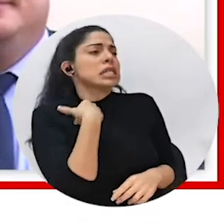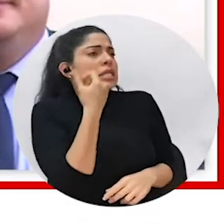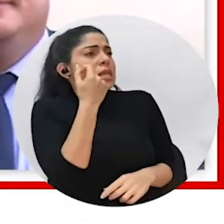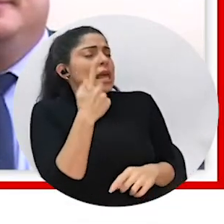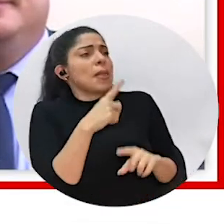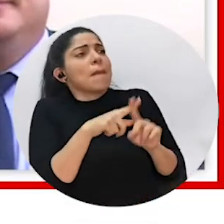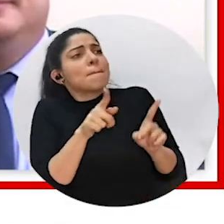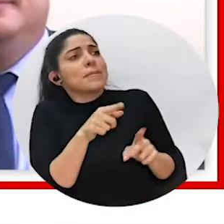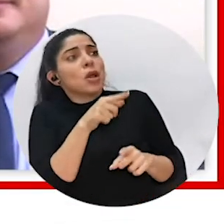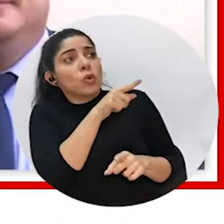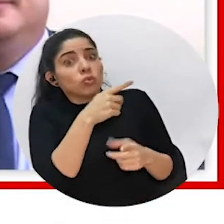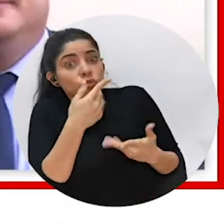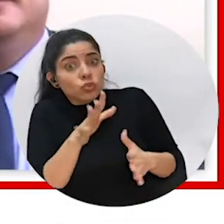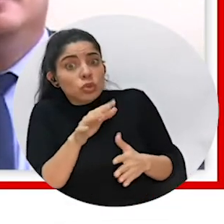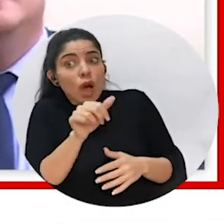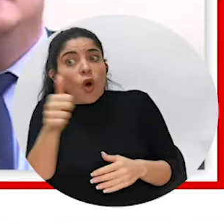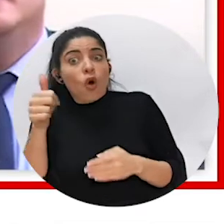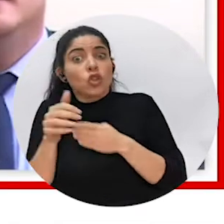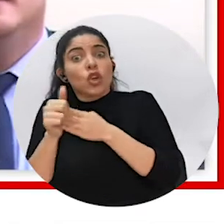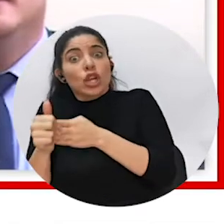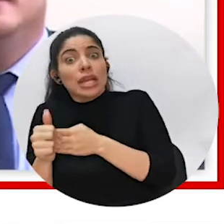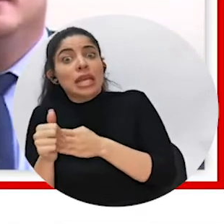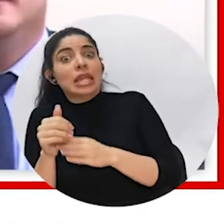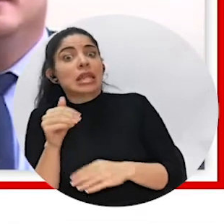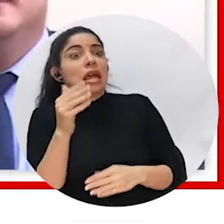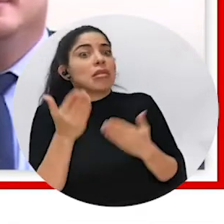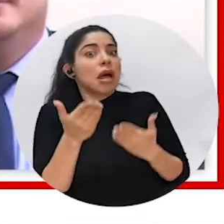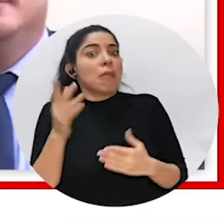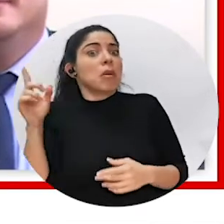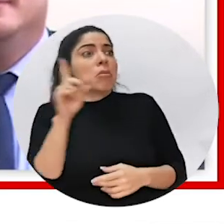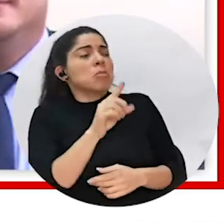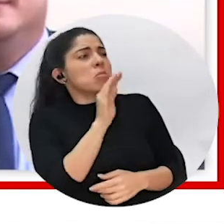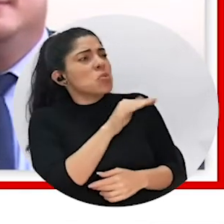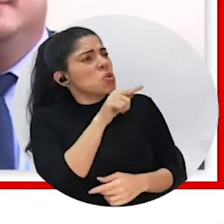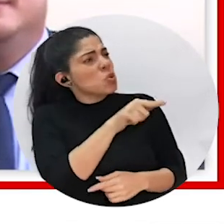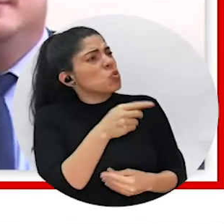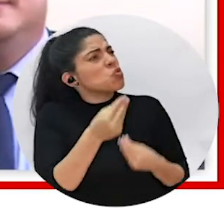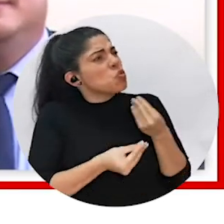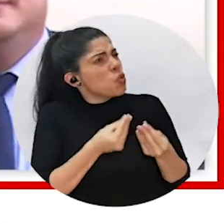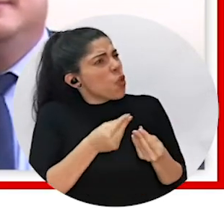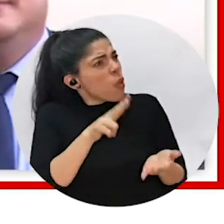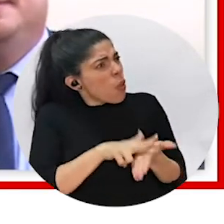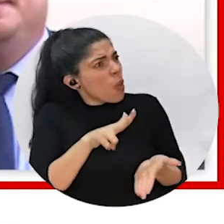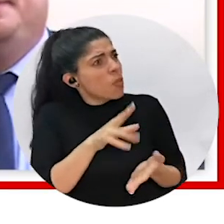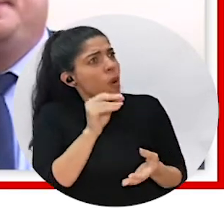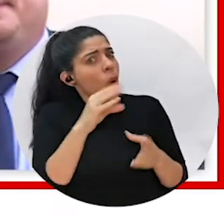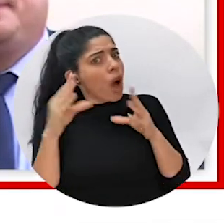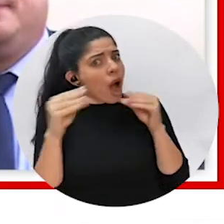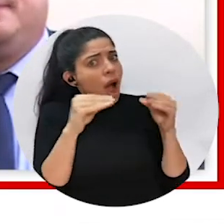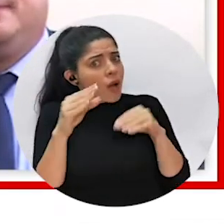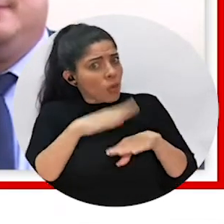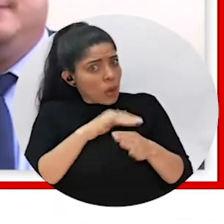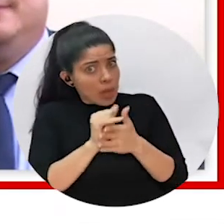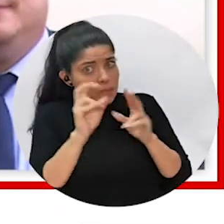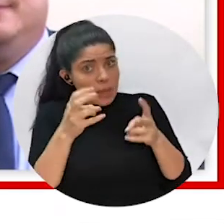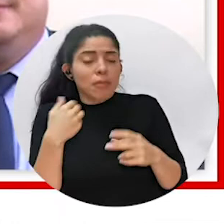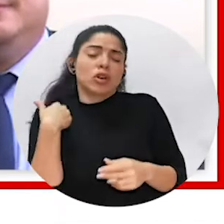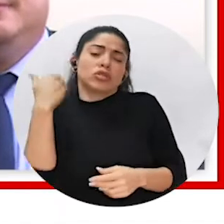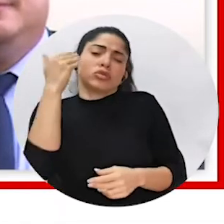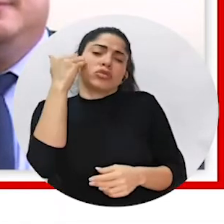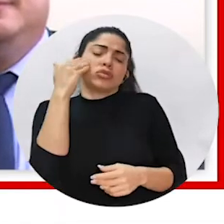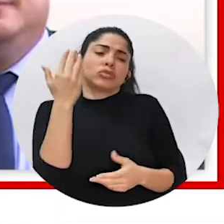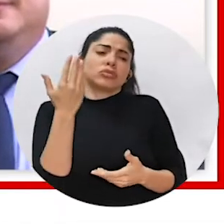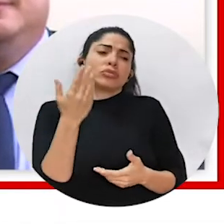sense, but even with that said, do you have any discussions? Do other leaders come to you, perhaps, and say, how do you do that, or is that something that you're talking about